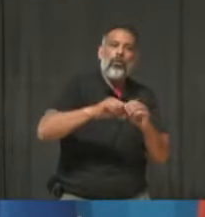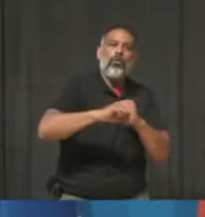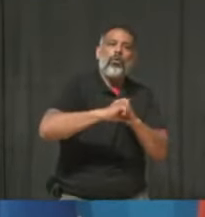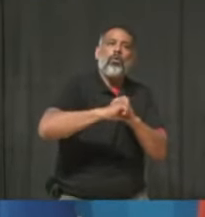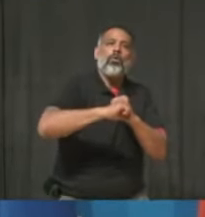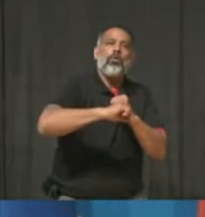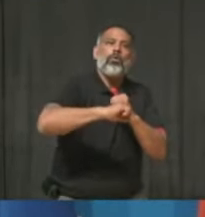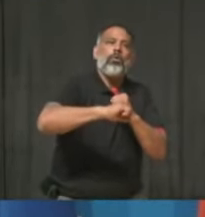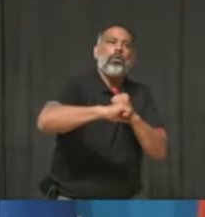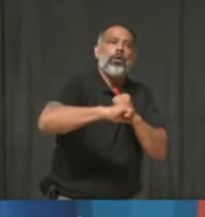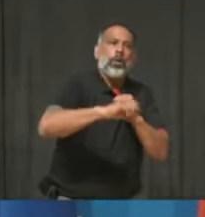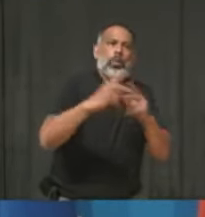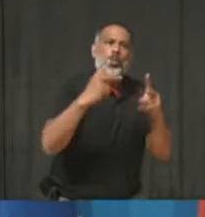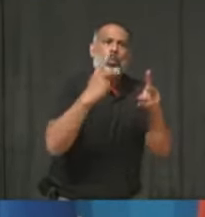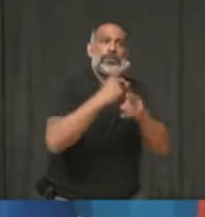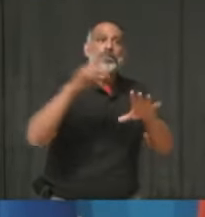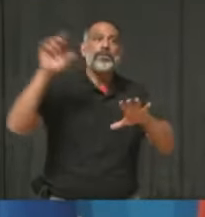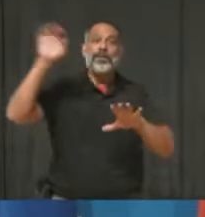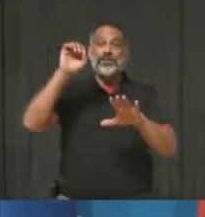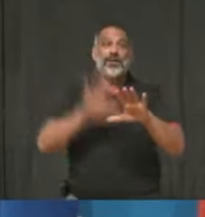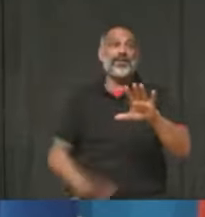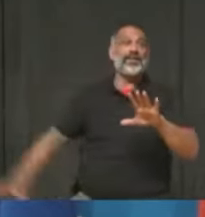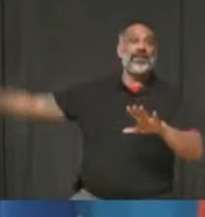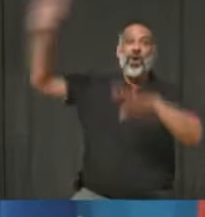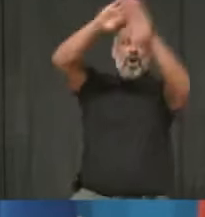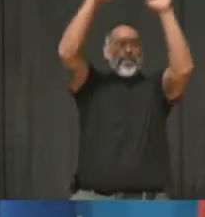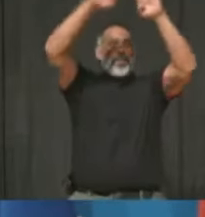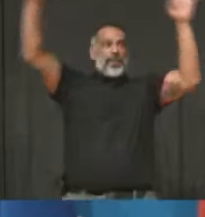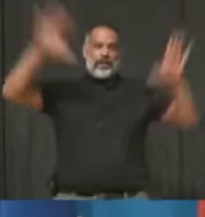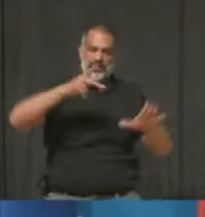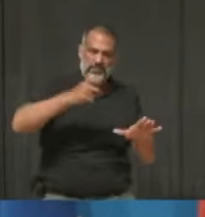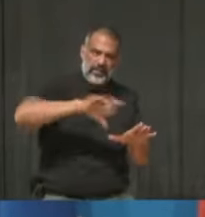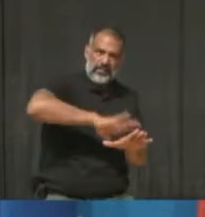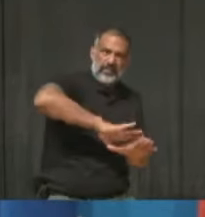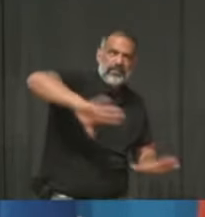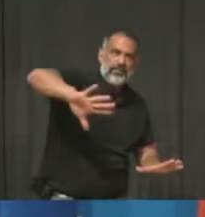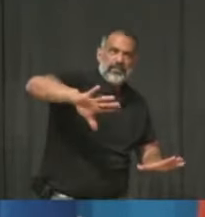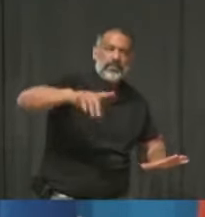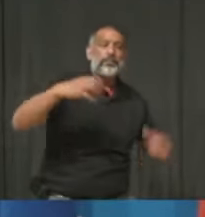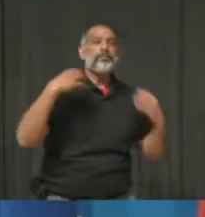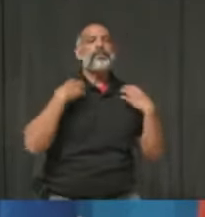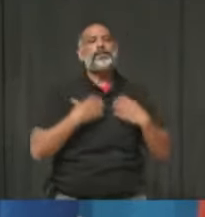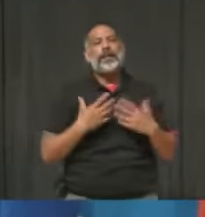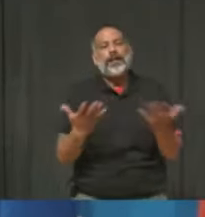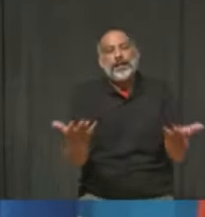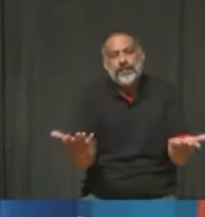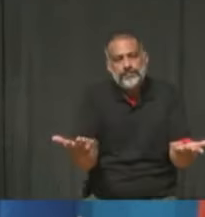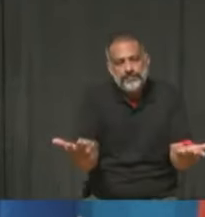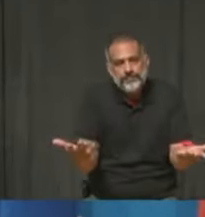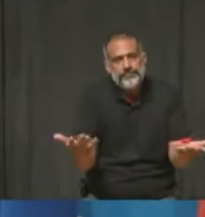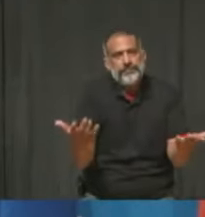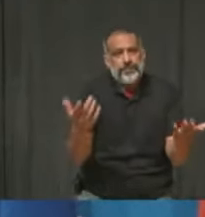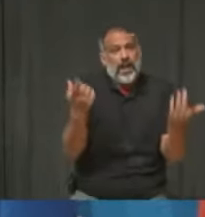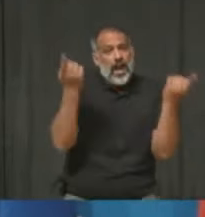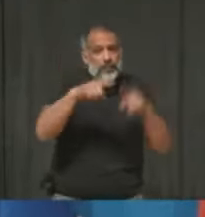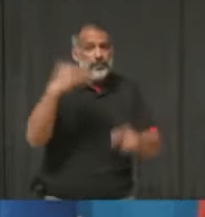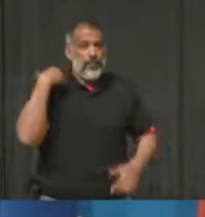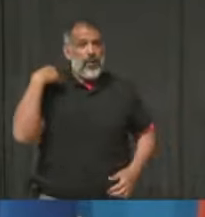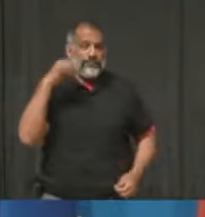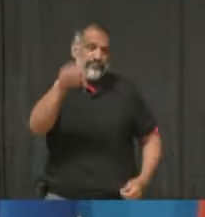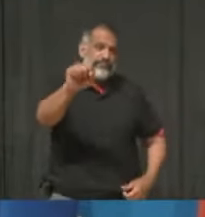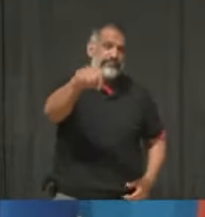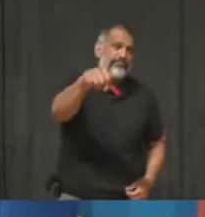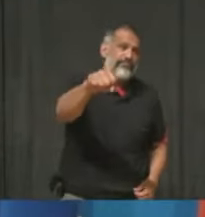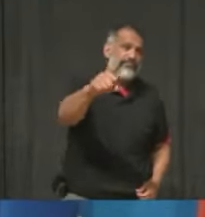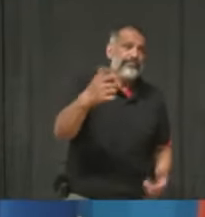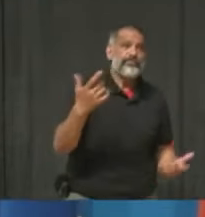It is a concern. It's what we've seen and what we've experienced previously. So we're working very, very hard to get everyone vaccinated, and that's